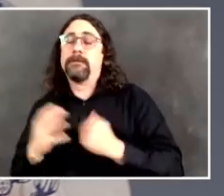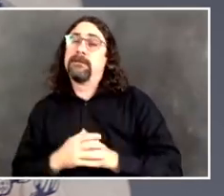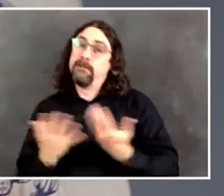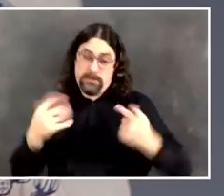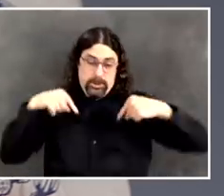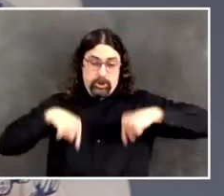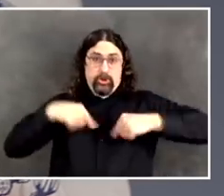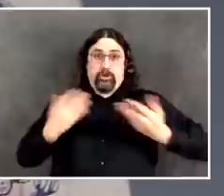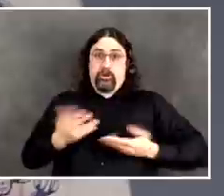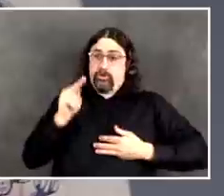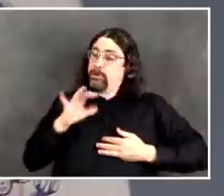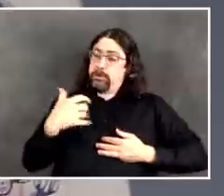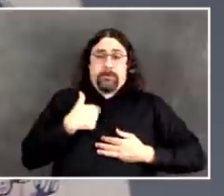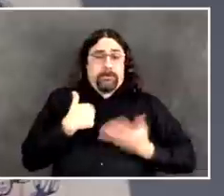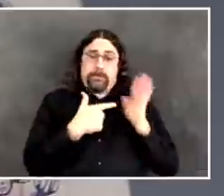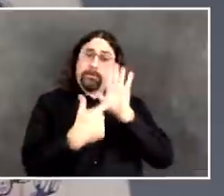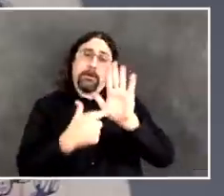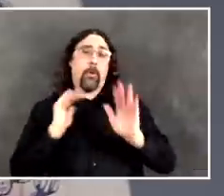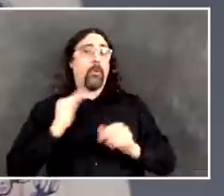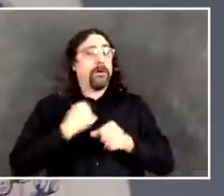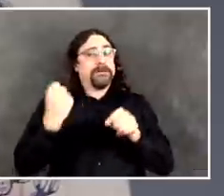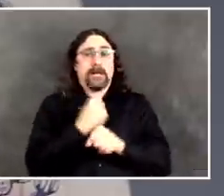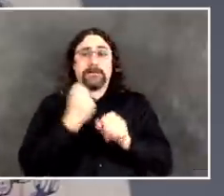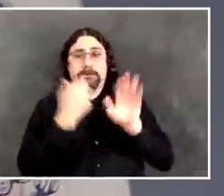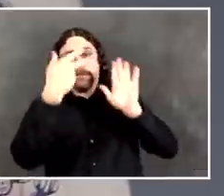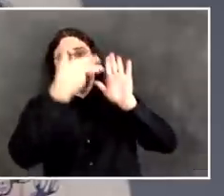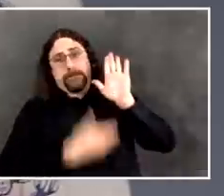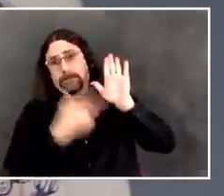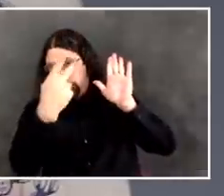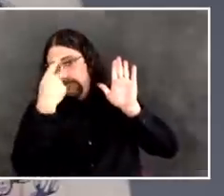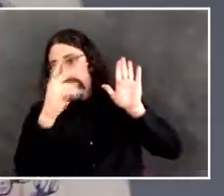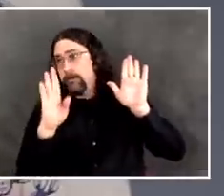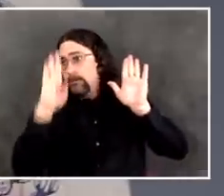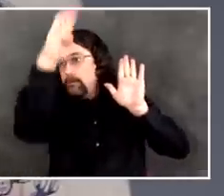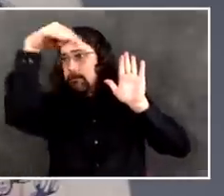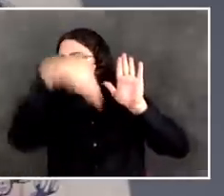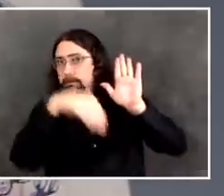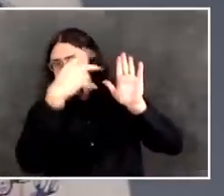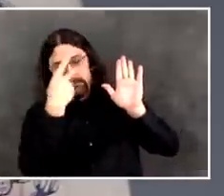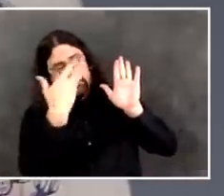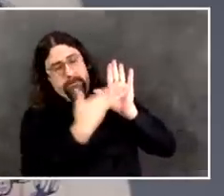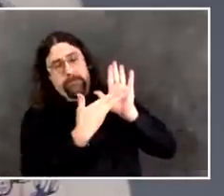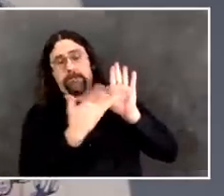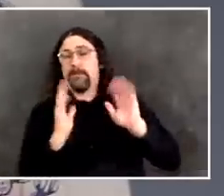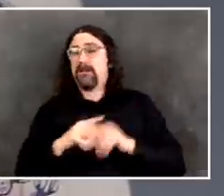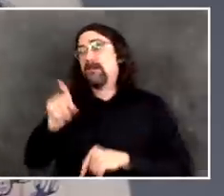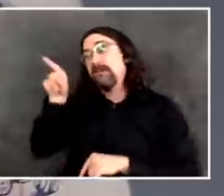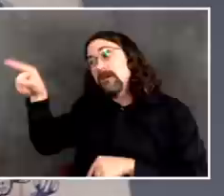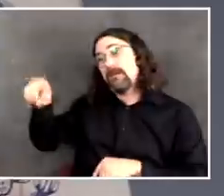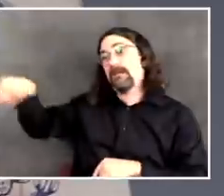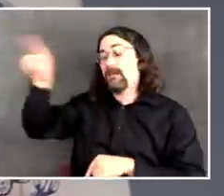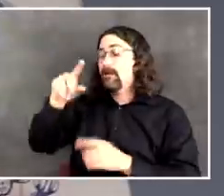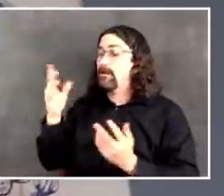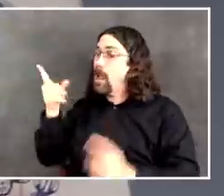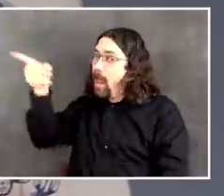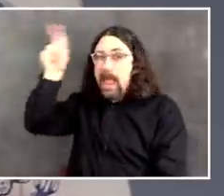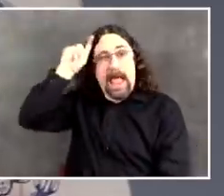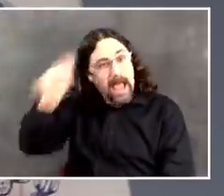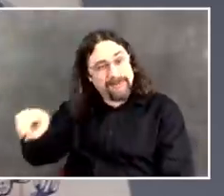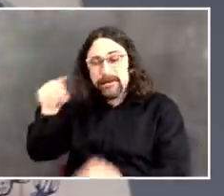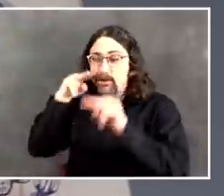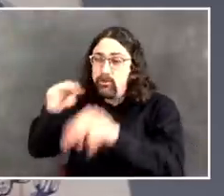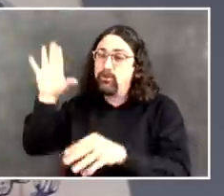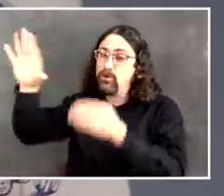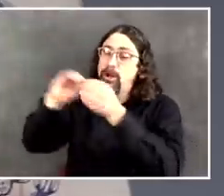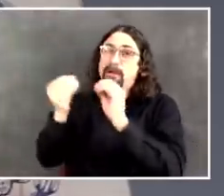once and for all and do it for good. Not start to reopen and see a resurgence of the disease and then have to shut right back down again